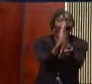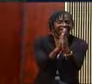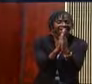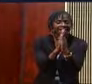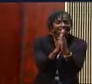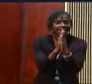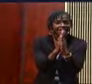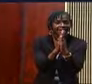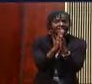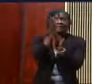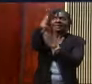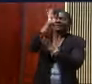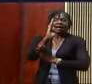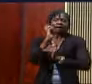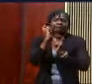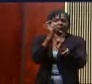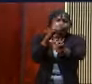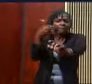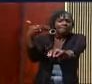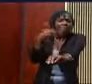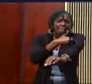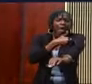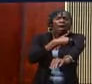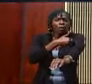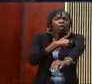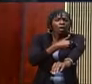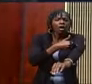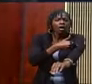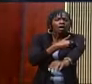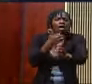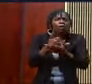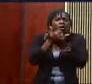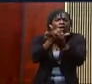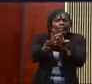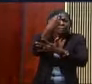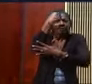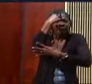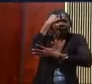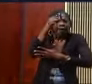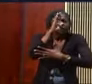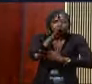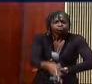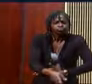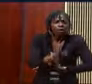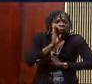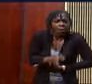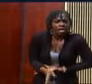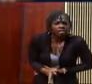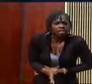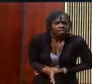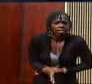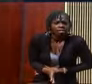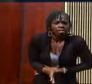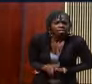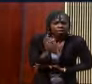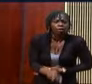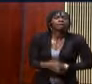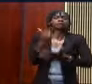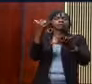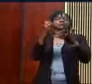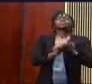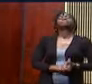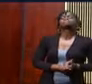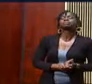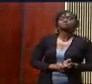God gives you power for your psychic health. For your psychic health. What does that look like? I'm almost done.